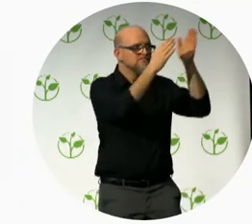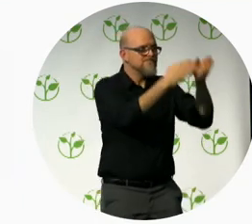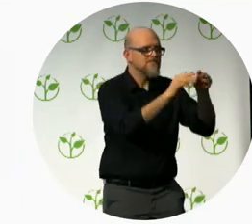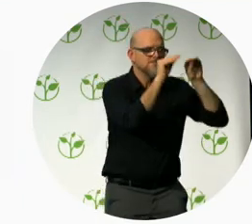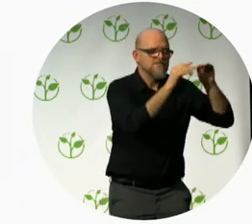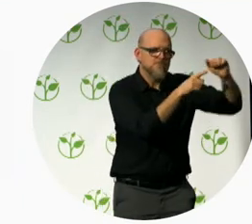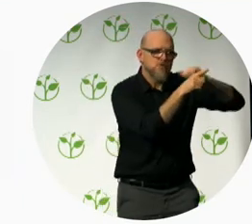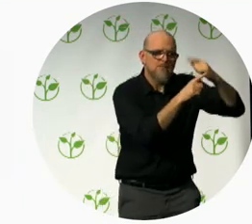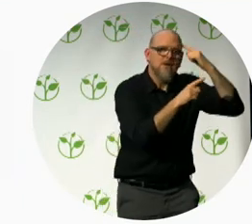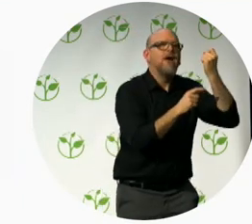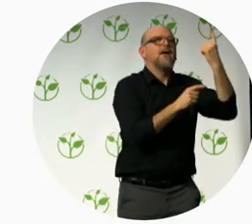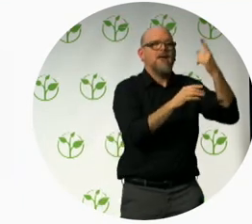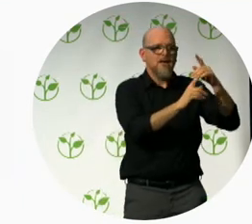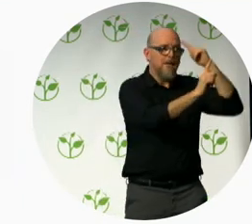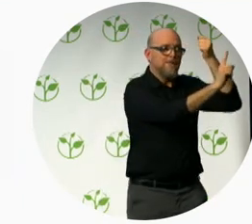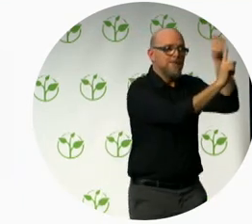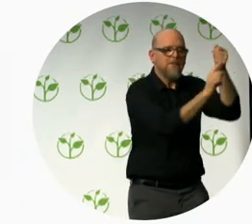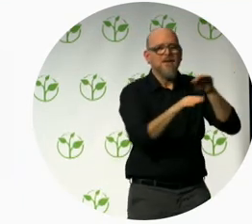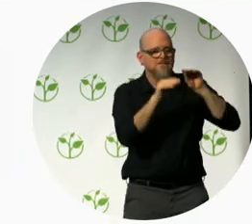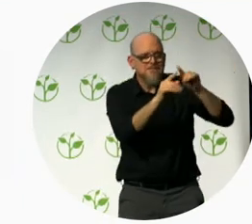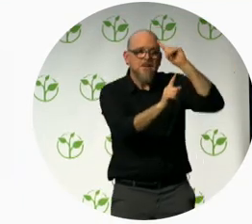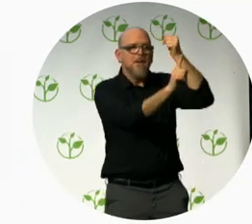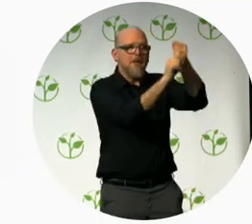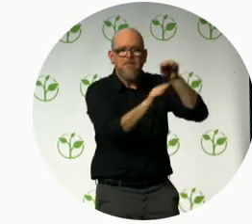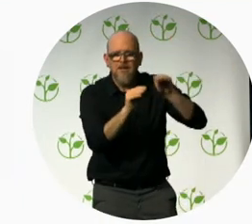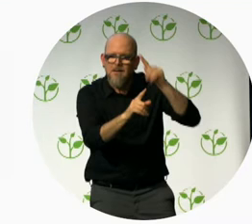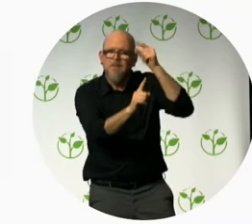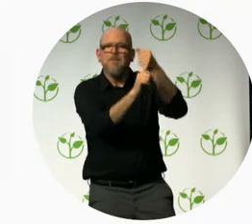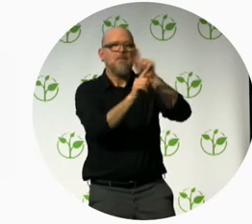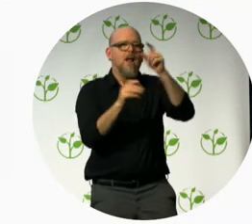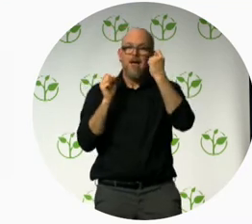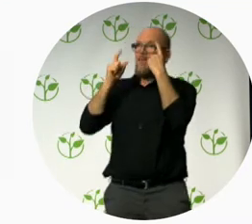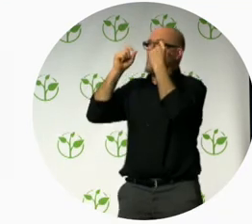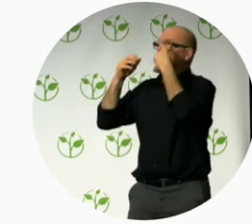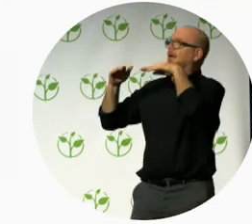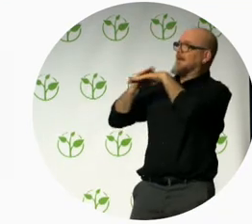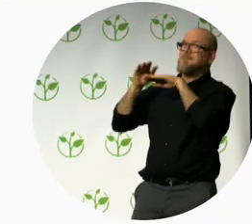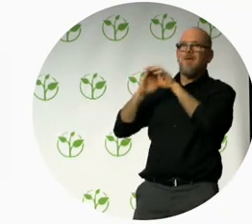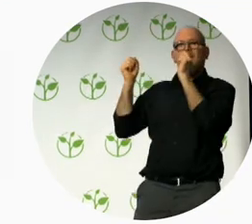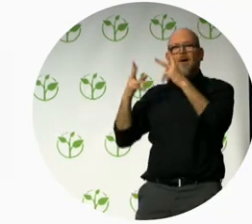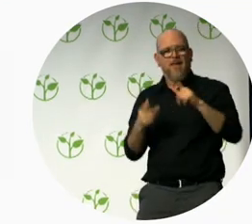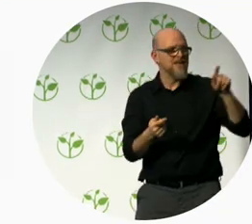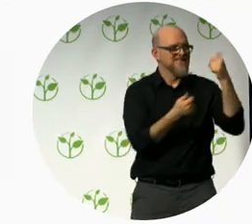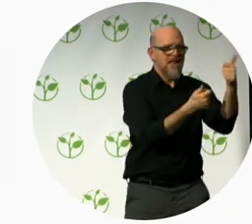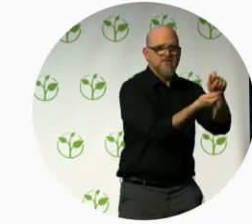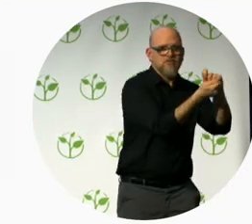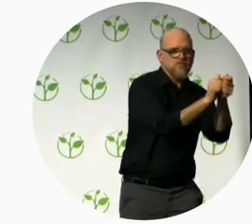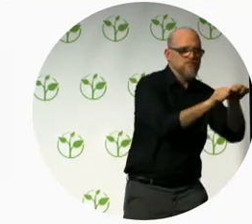developing tech accessible consulting services, and development of innovation solutions.